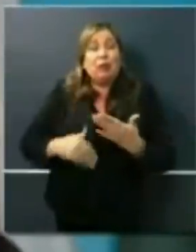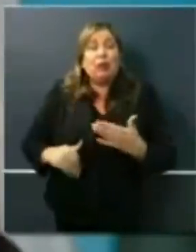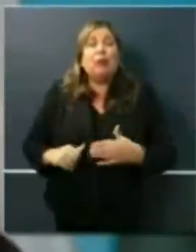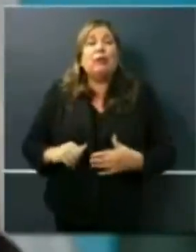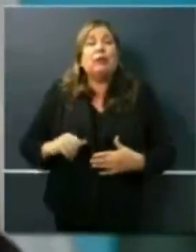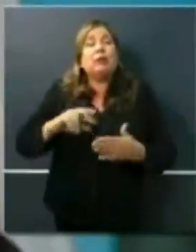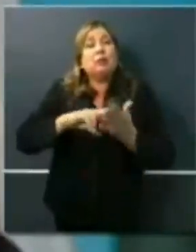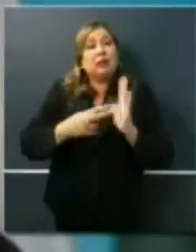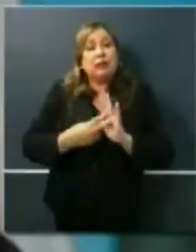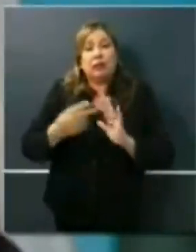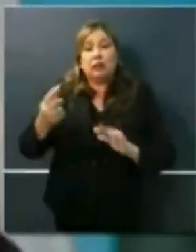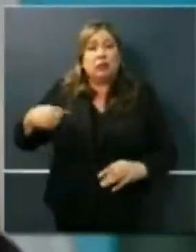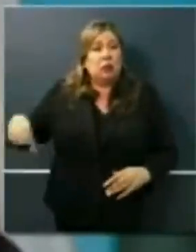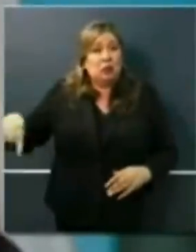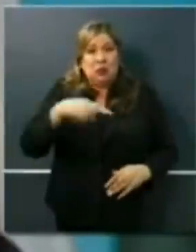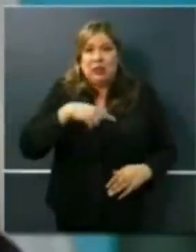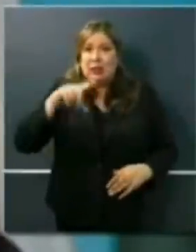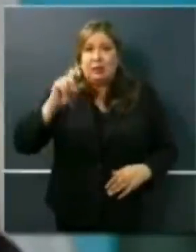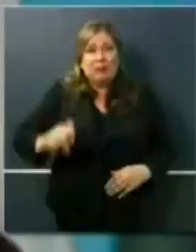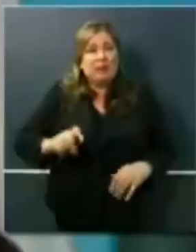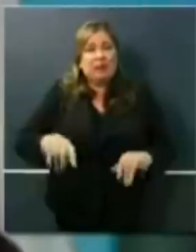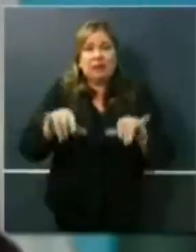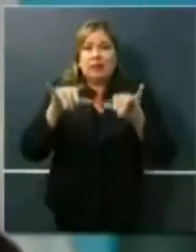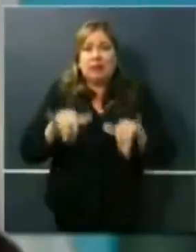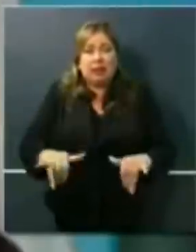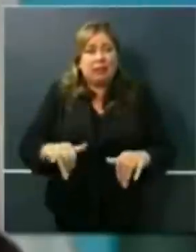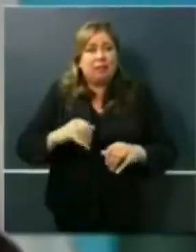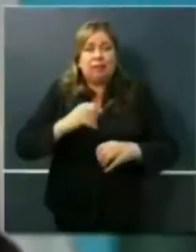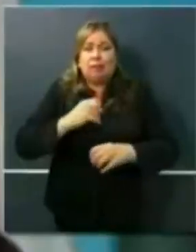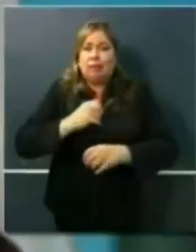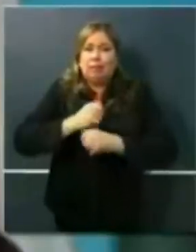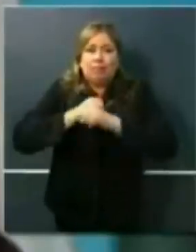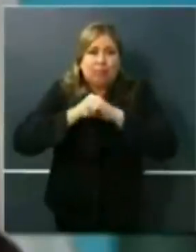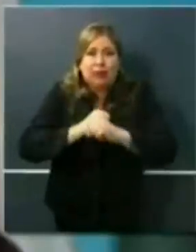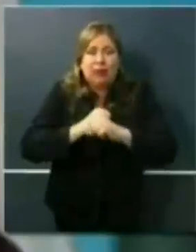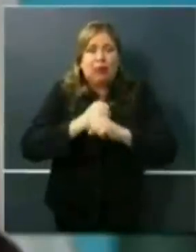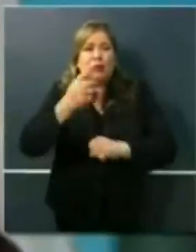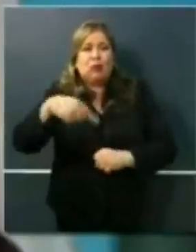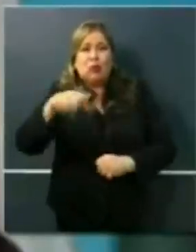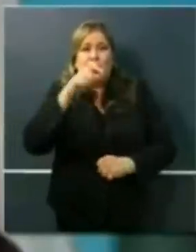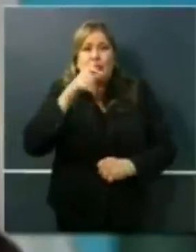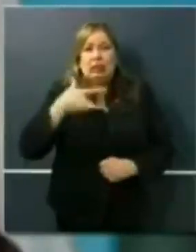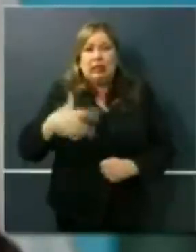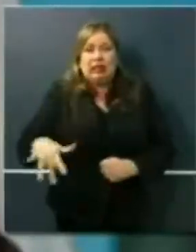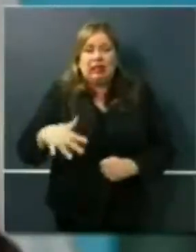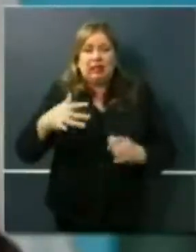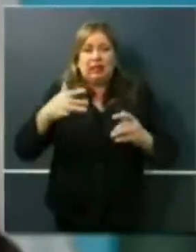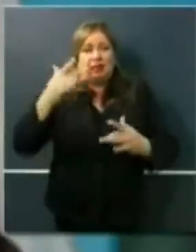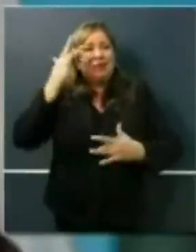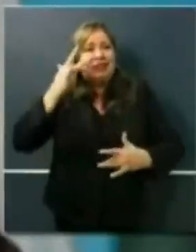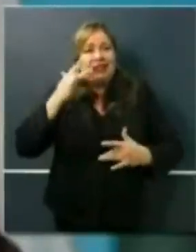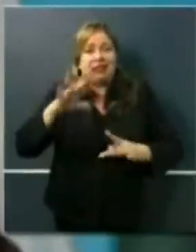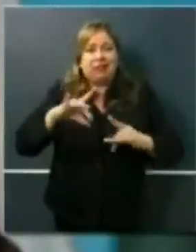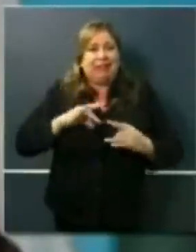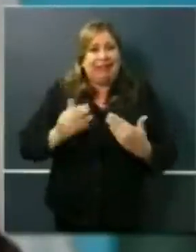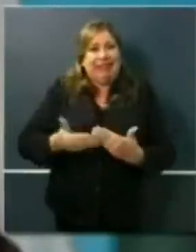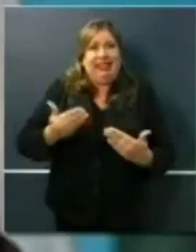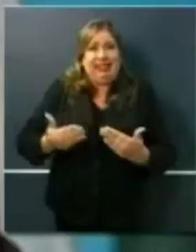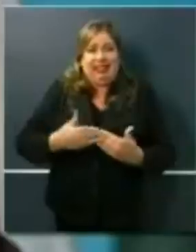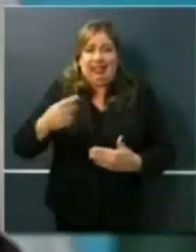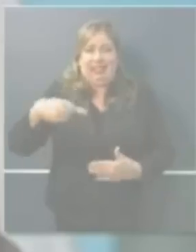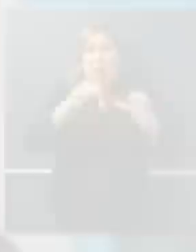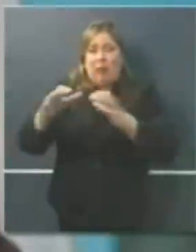maintaining our vigilant on protecting the most vulnerable populations in the state of California from infection